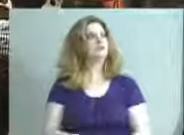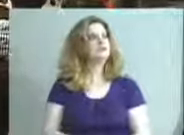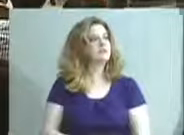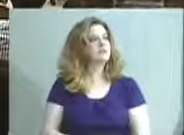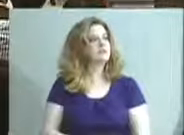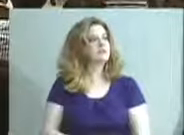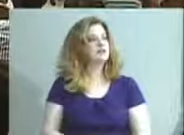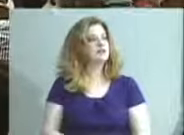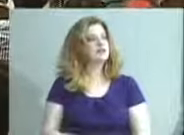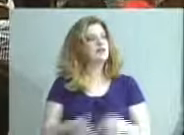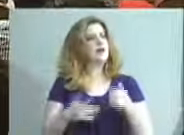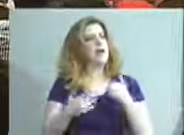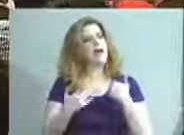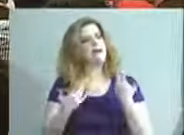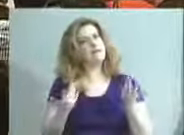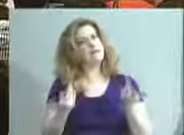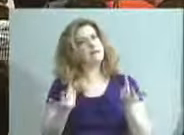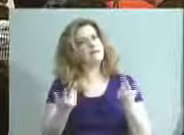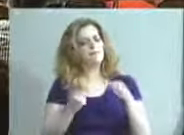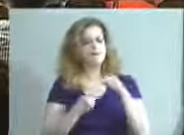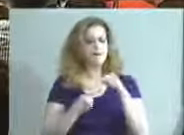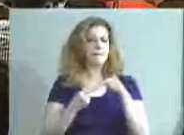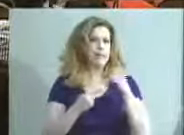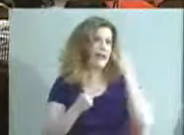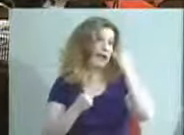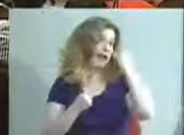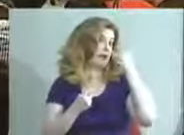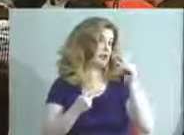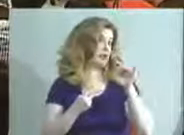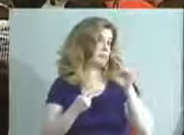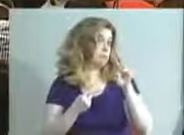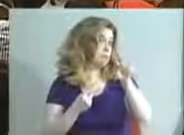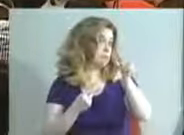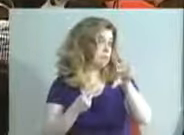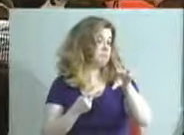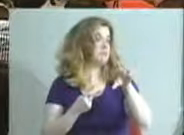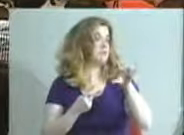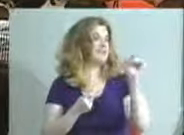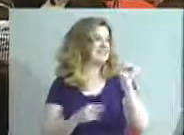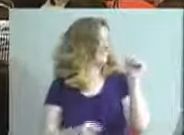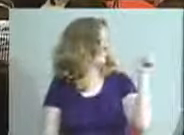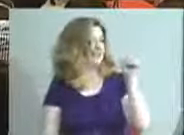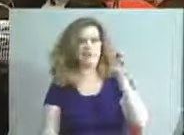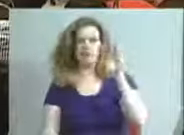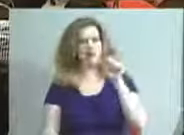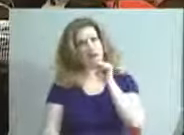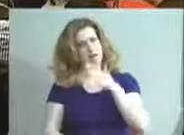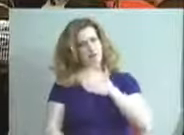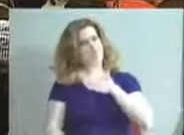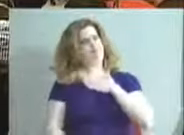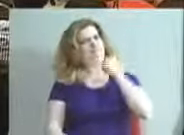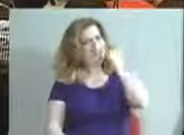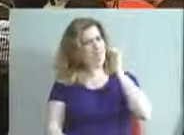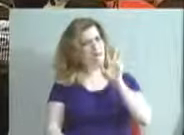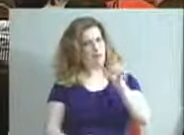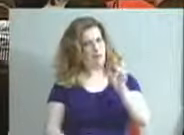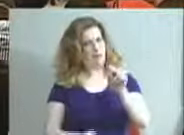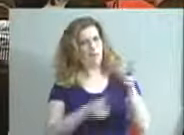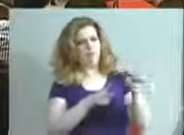So I've got a couple of ideas that Chris, just like Chris, these are not my ideas. They came from